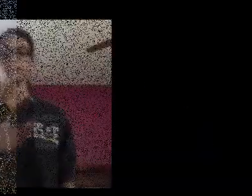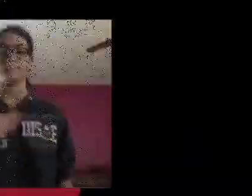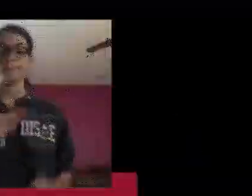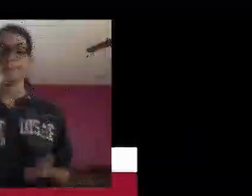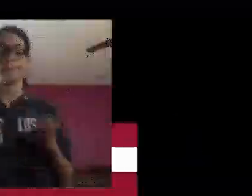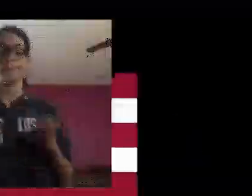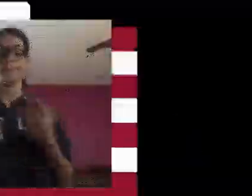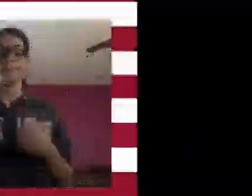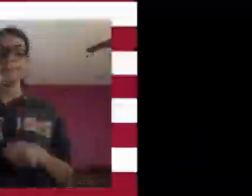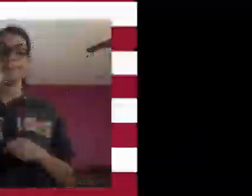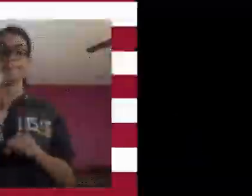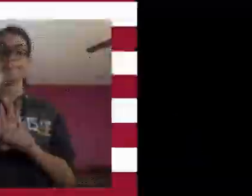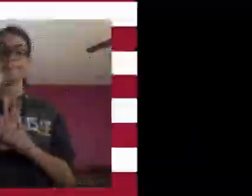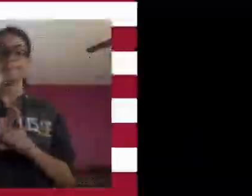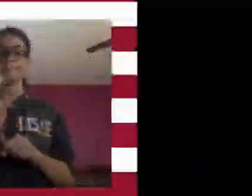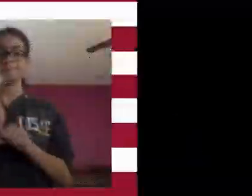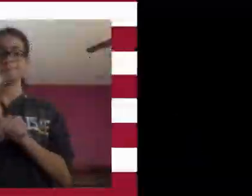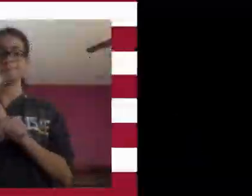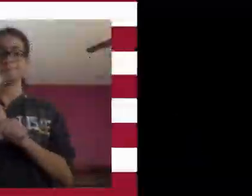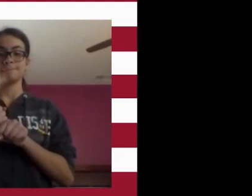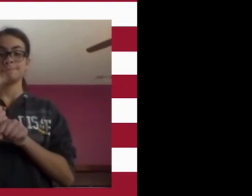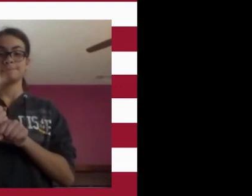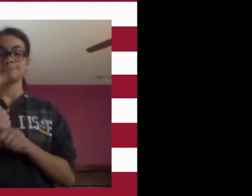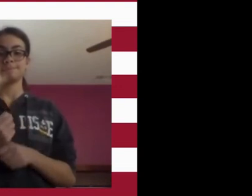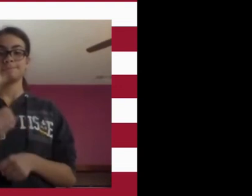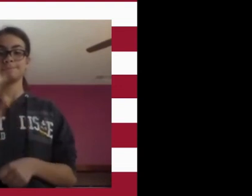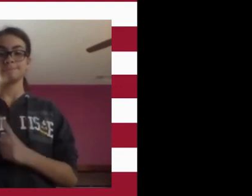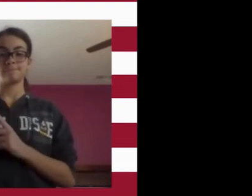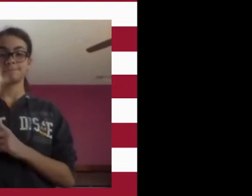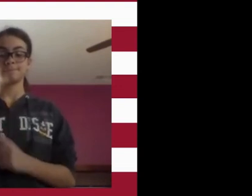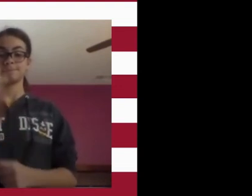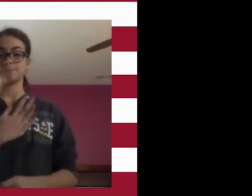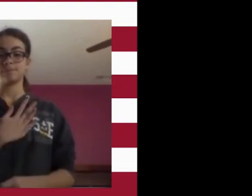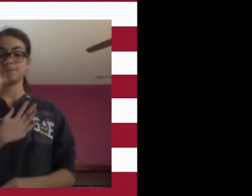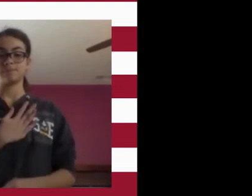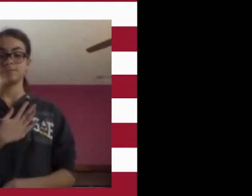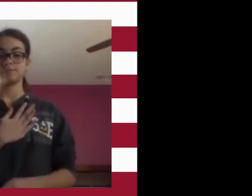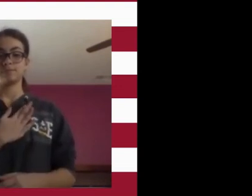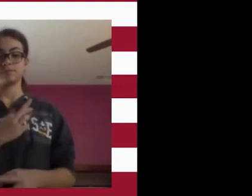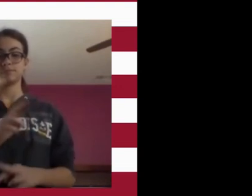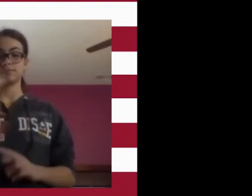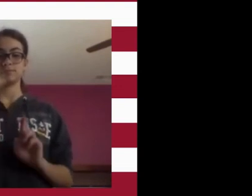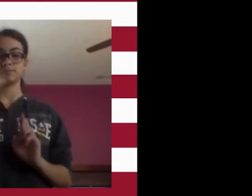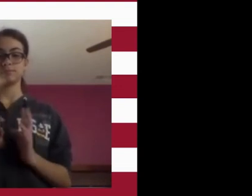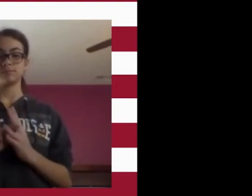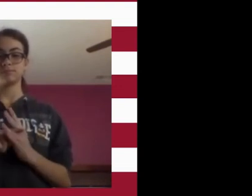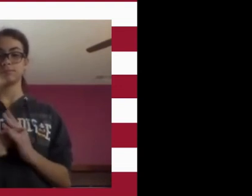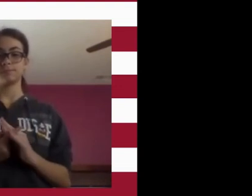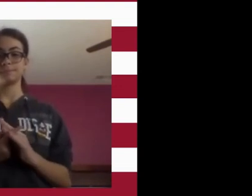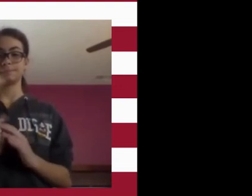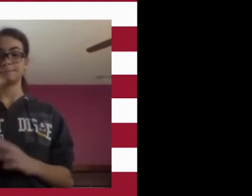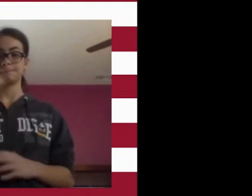Please rise for the pledge of allegiance. Put your right hand over your heart. Ready?